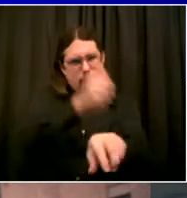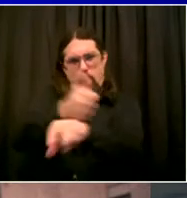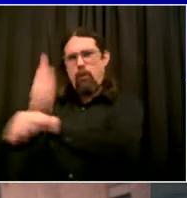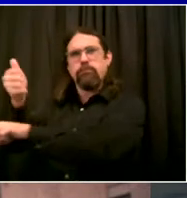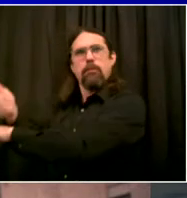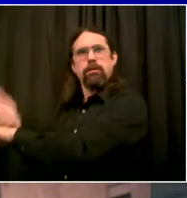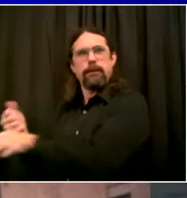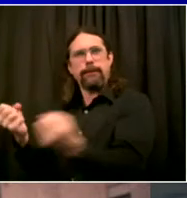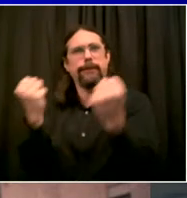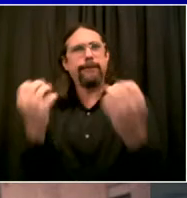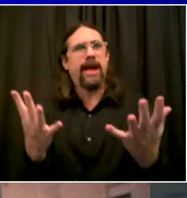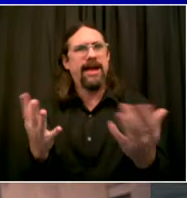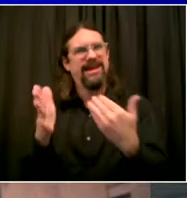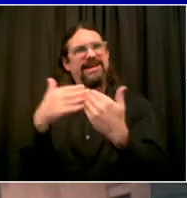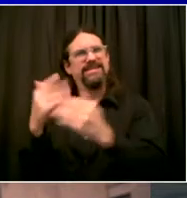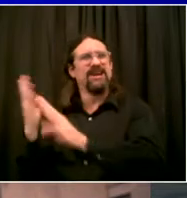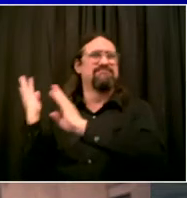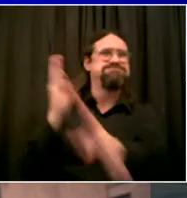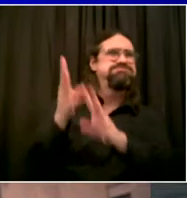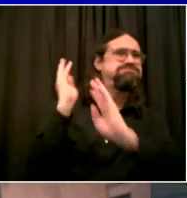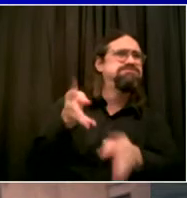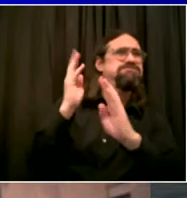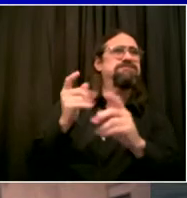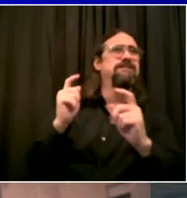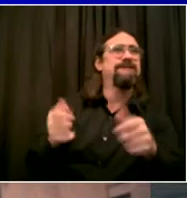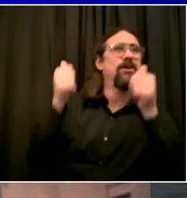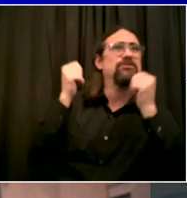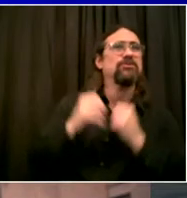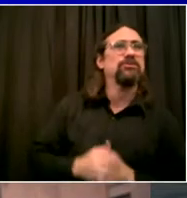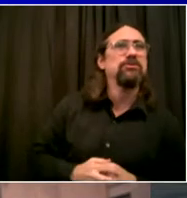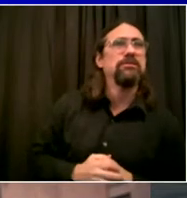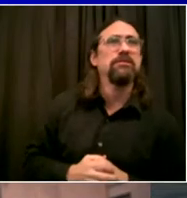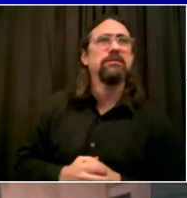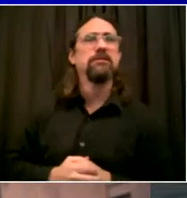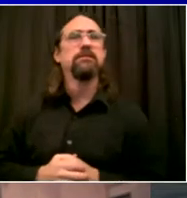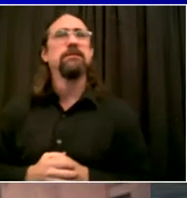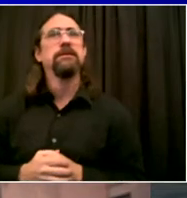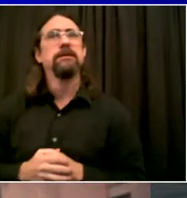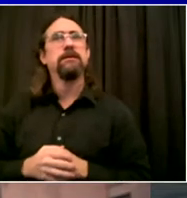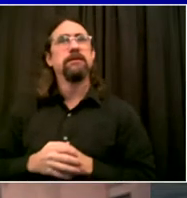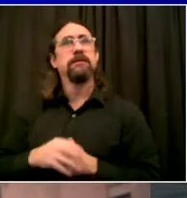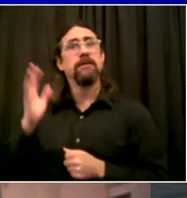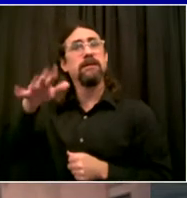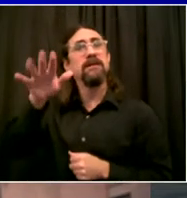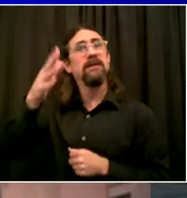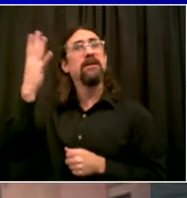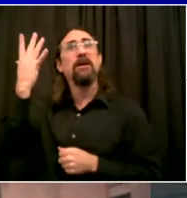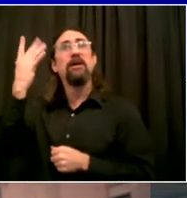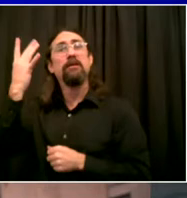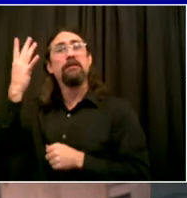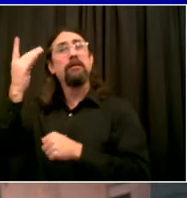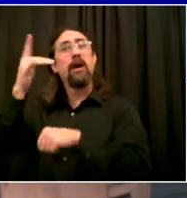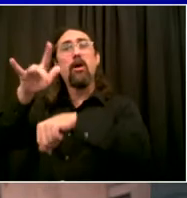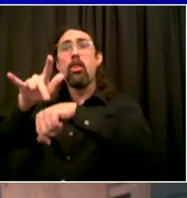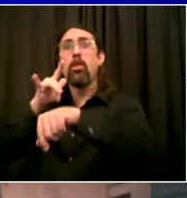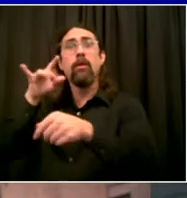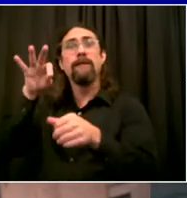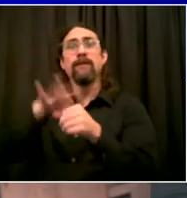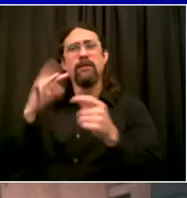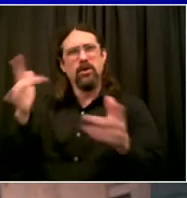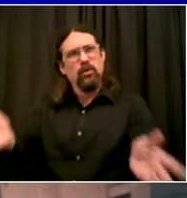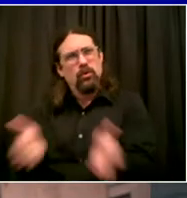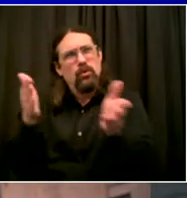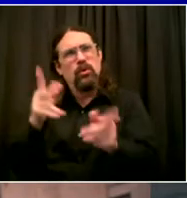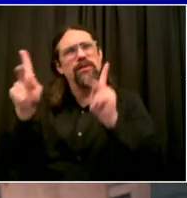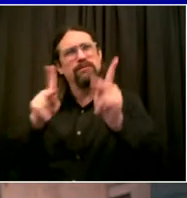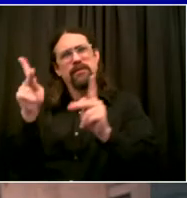more to make sure early voting really works for the people of this city. With that said, I want to offer